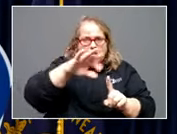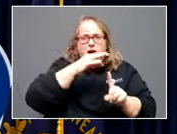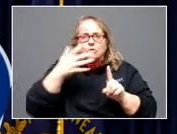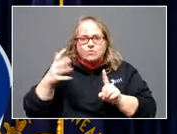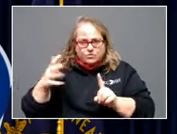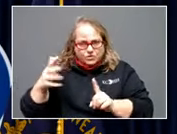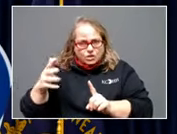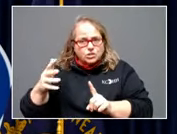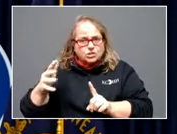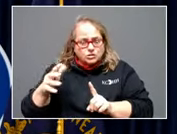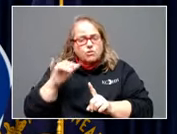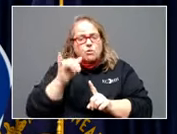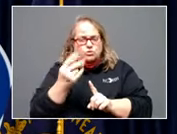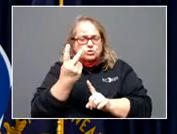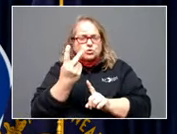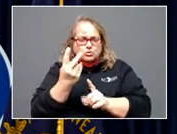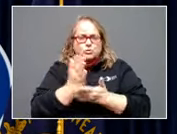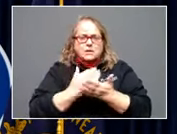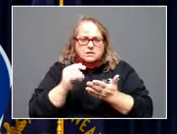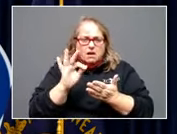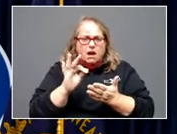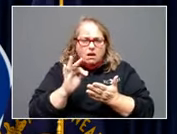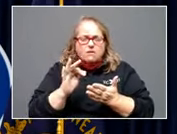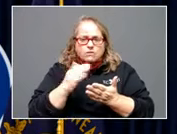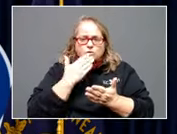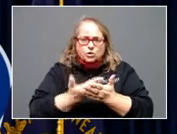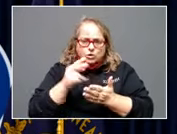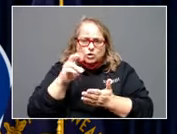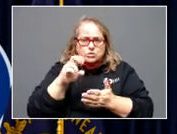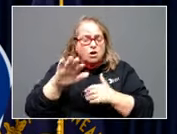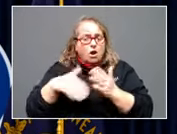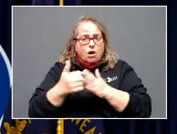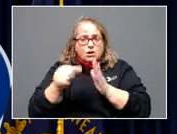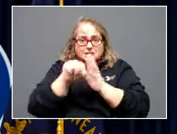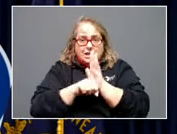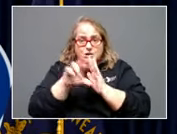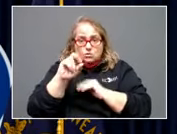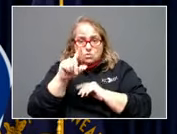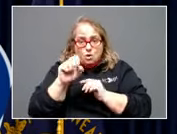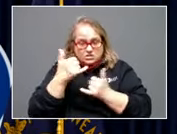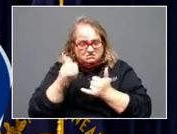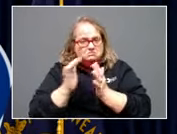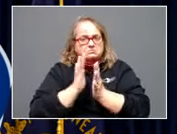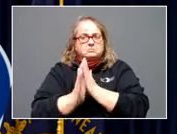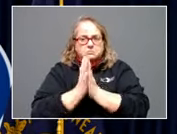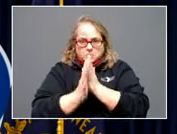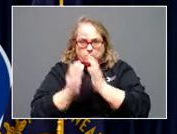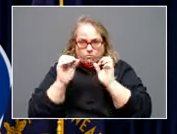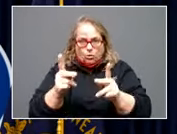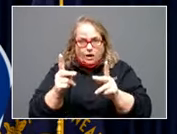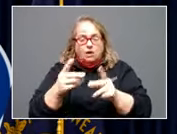pieces of good news. All state roads now passable. I think there's four county roads that are still closed. Cell service,